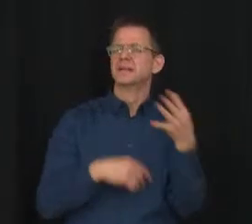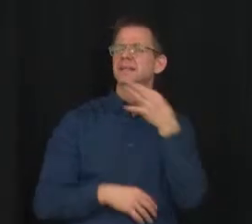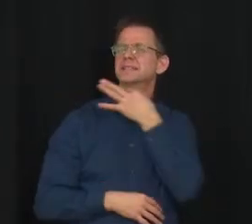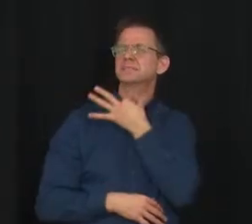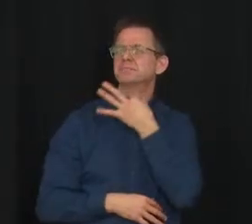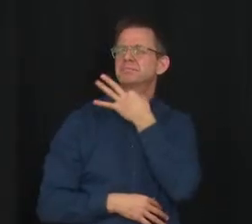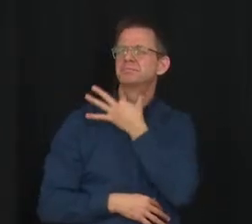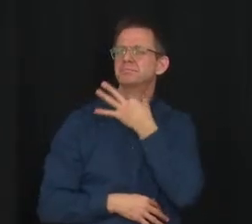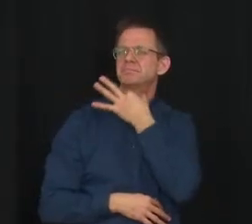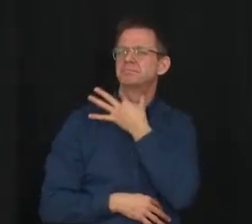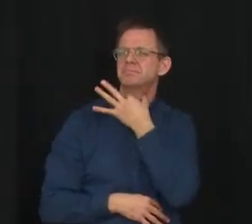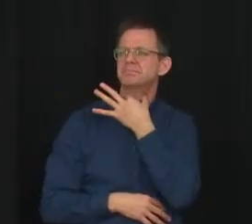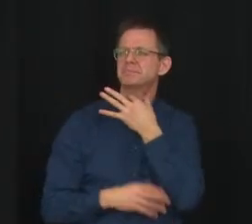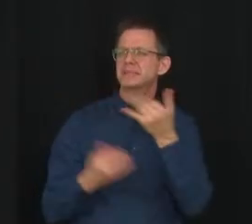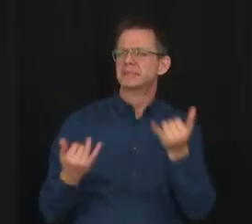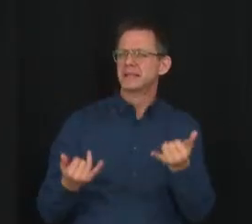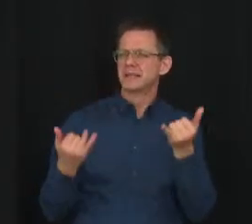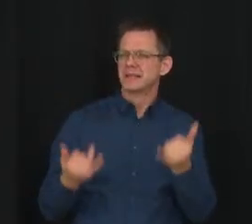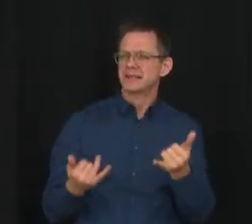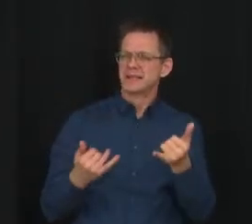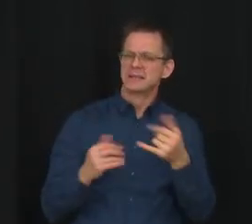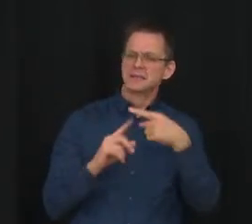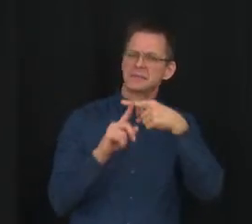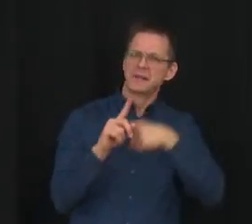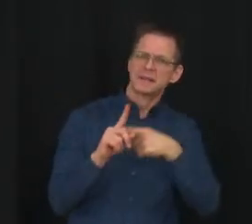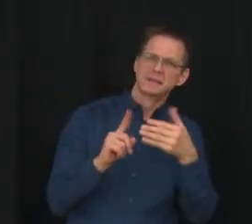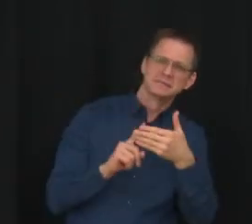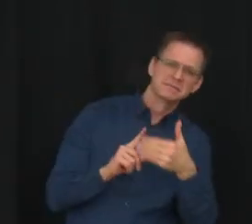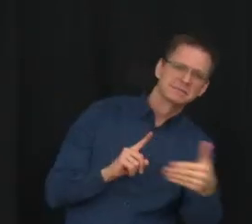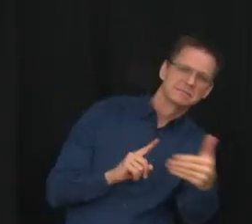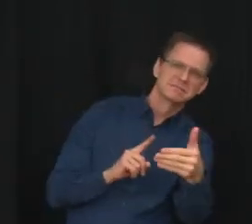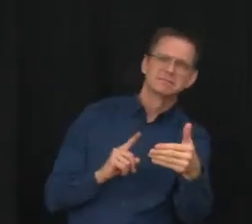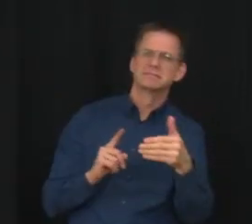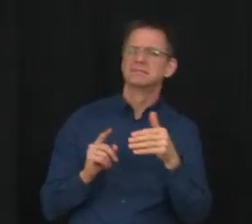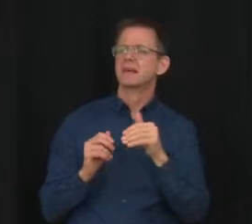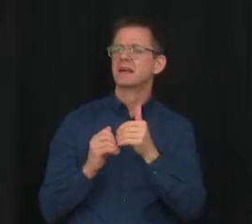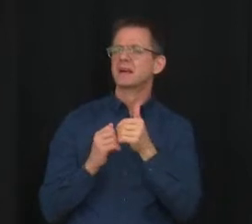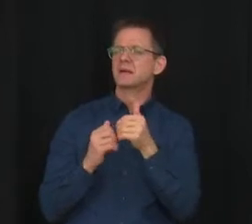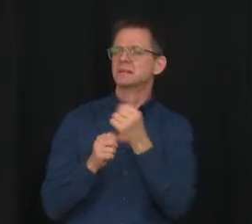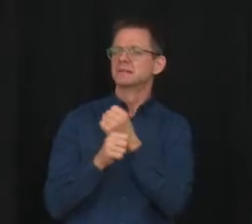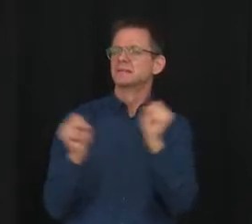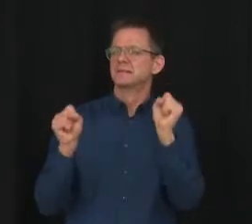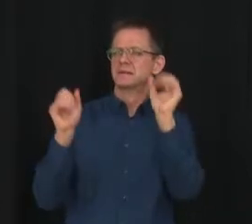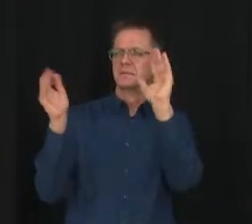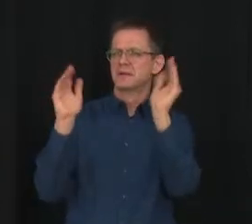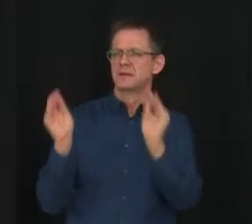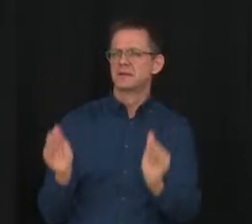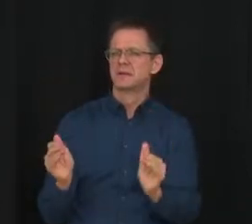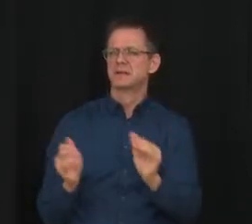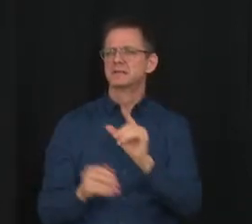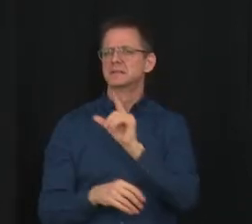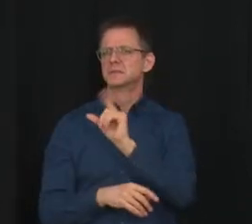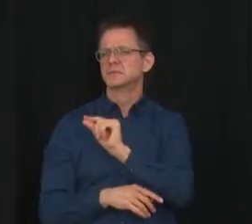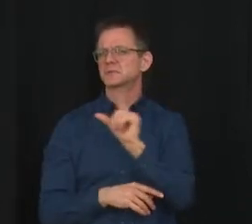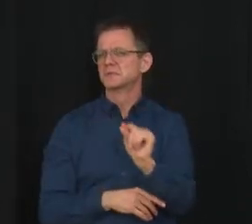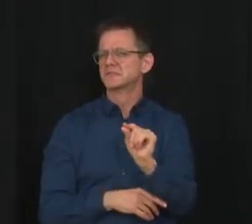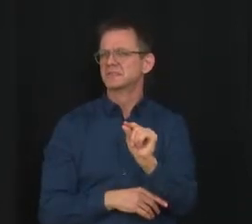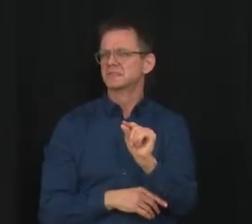safe in the next month will schools be in Alberta as compared to at the start of the pandemic or when we had